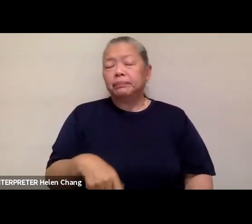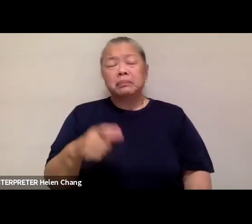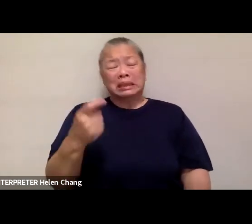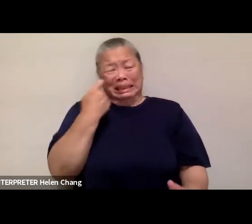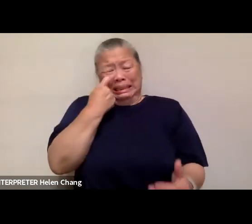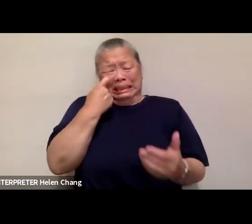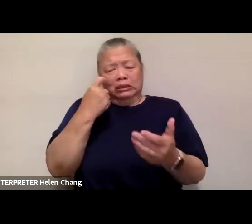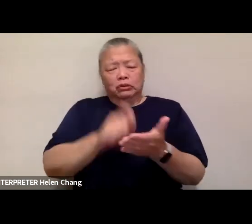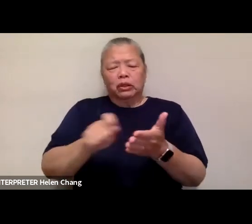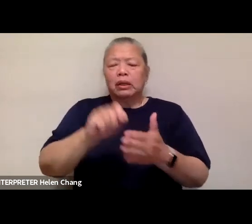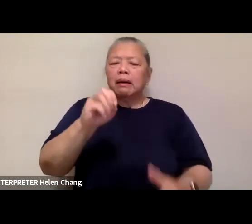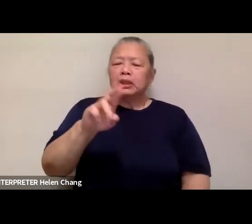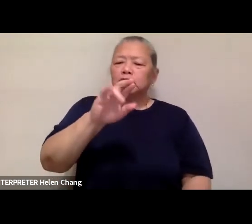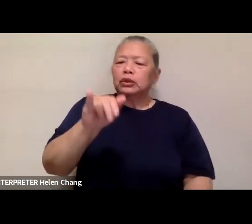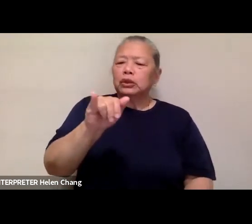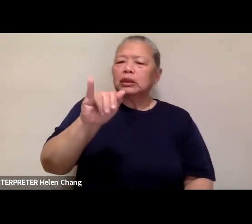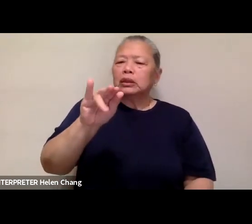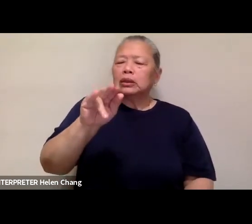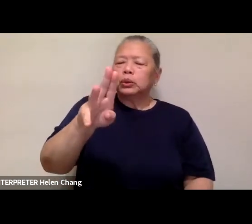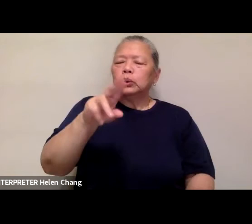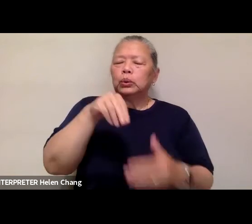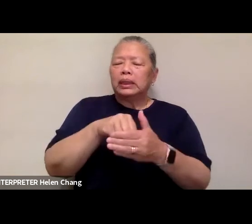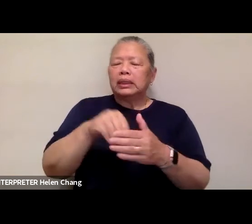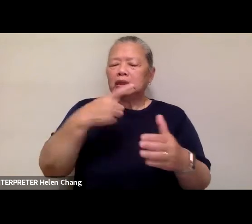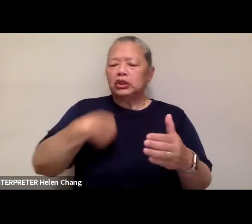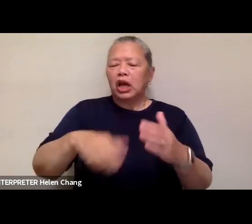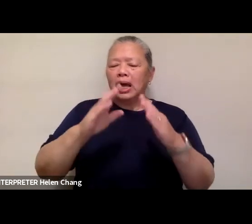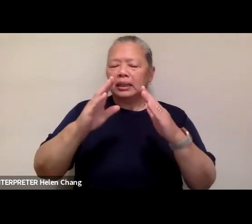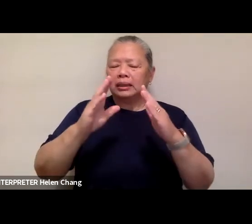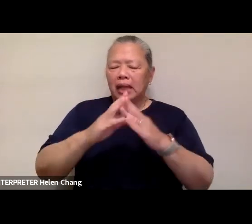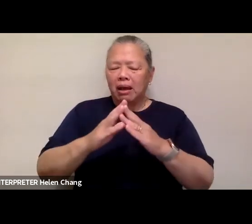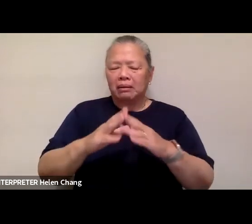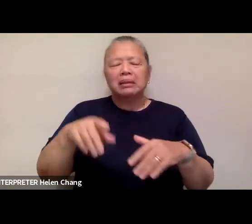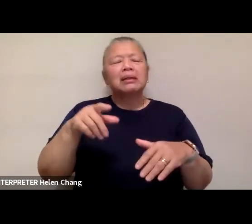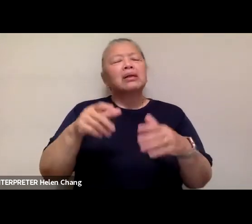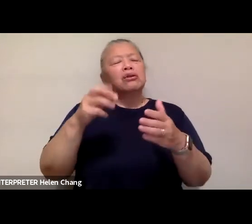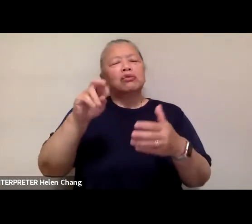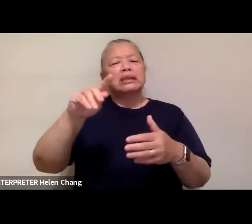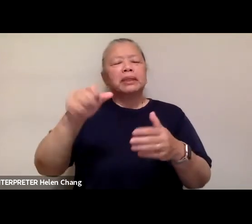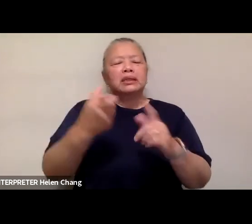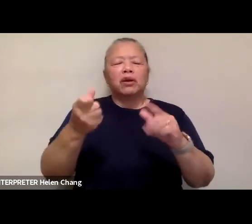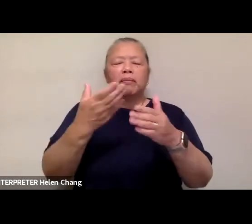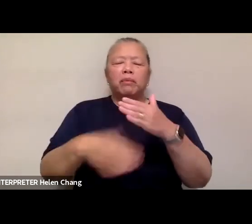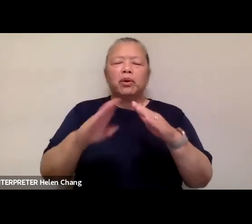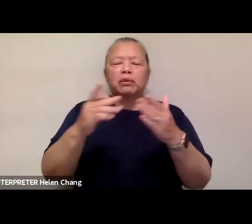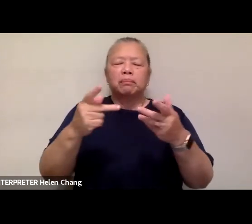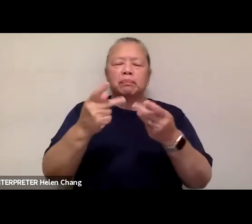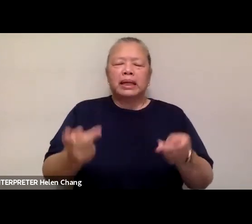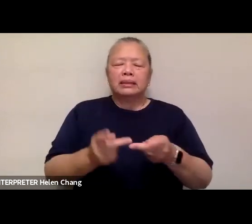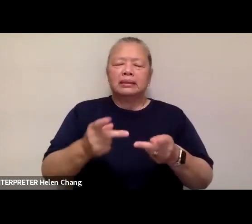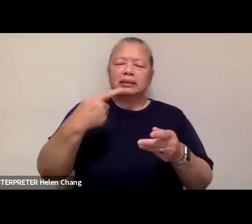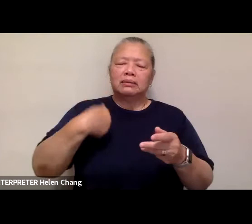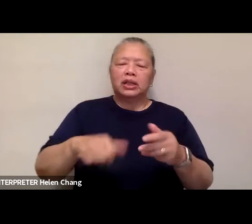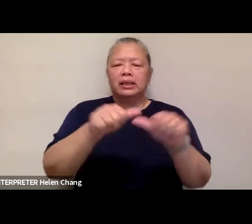cookbook, Mr. Ju's in Chinatown, Recipes and Stories from the Birthplace of Chinese American Food, which is available for purchase from